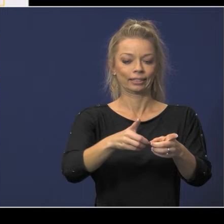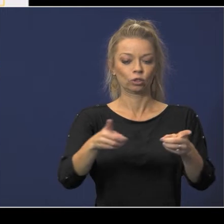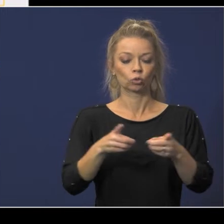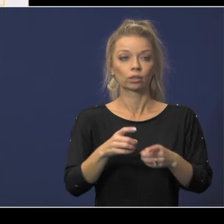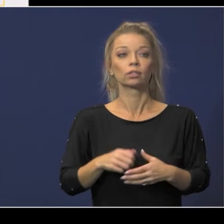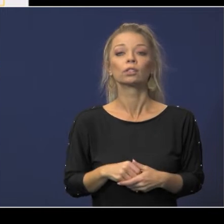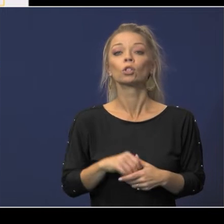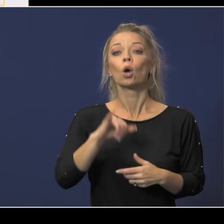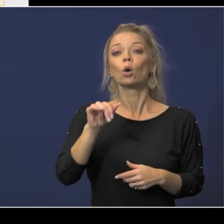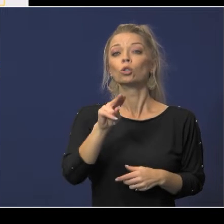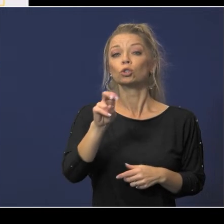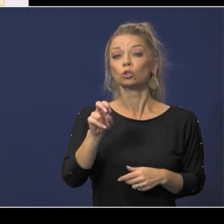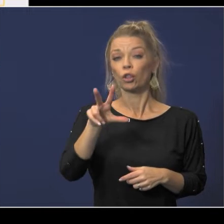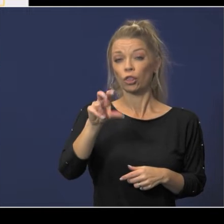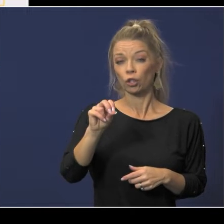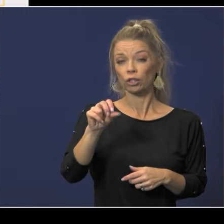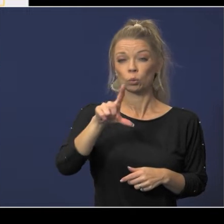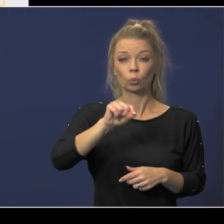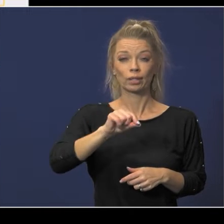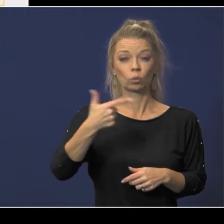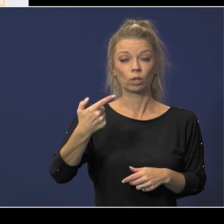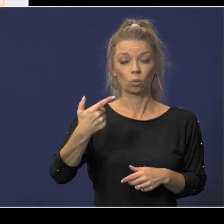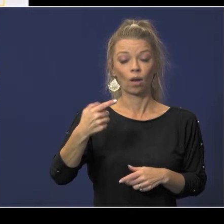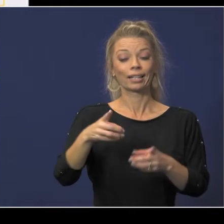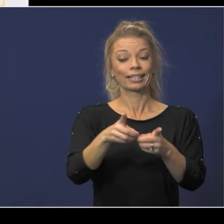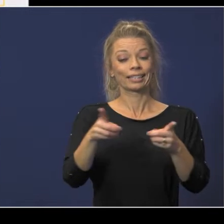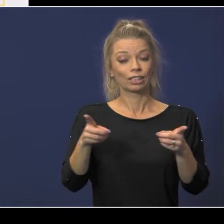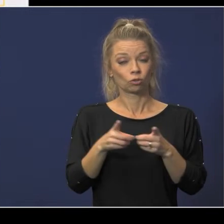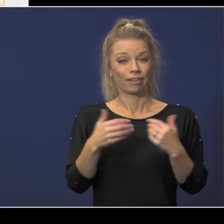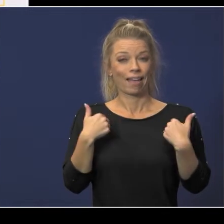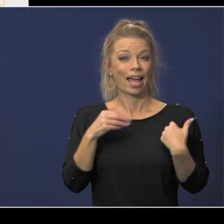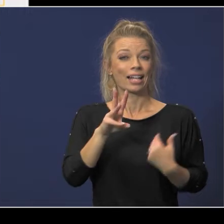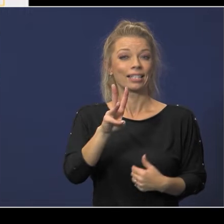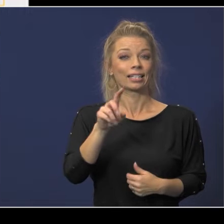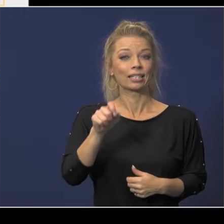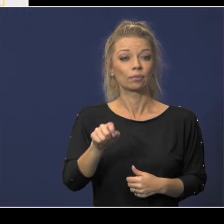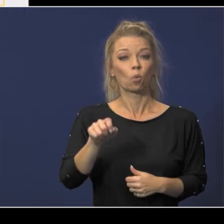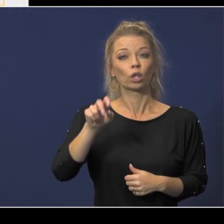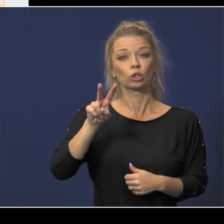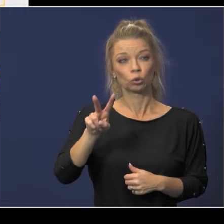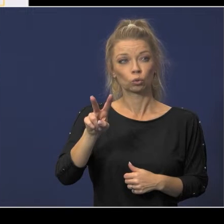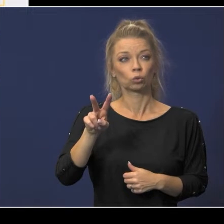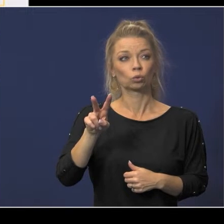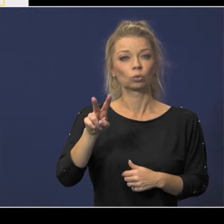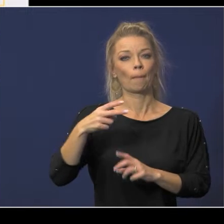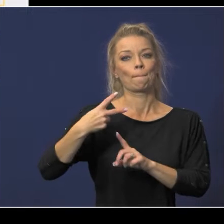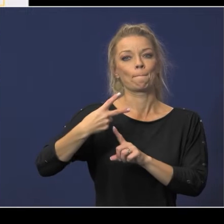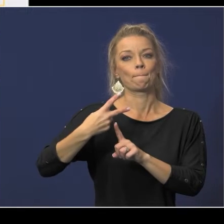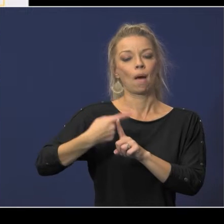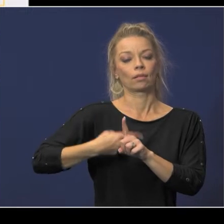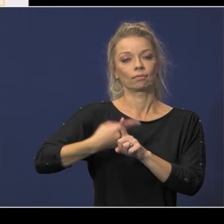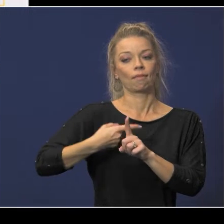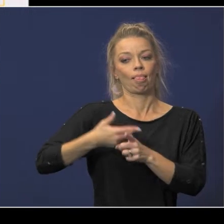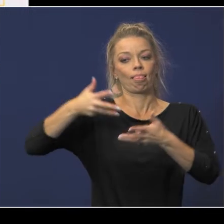june 30th uh 2021 the district had 6.2 months in fund balance the district has really tried